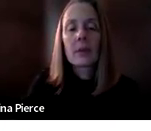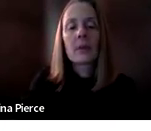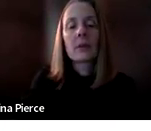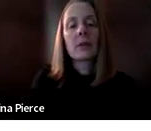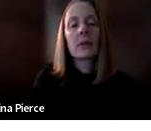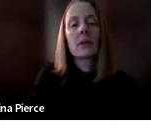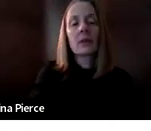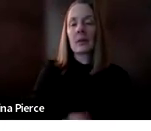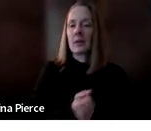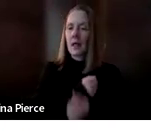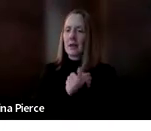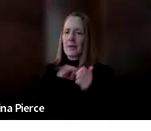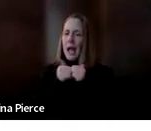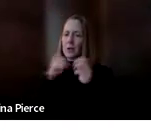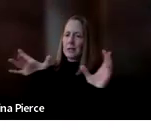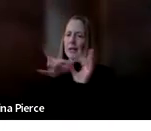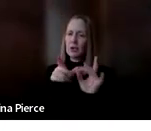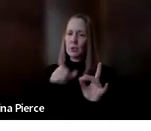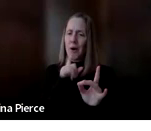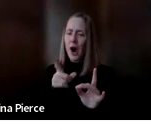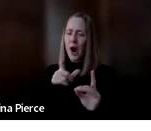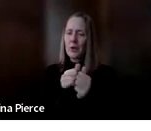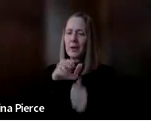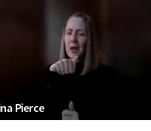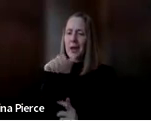that's awesome thanks for sharing hannah